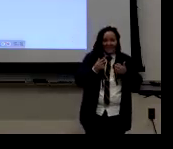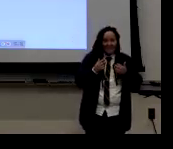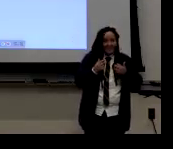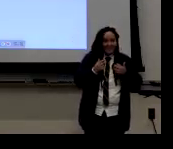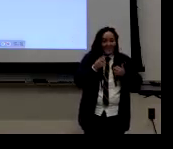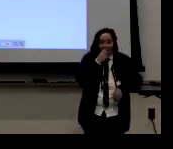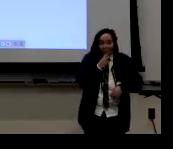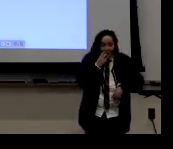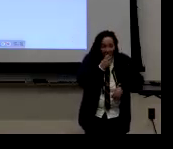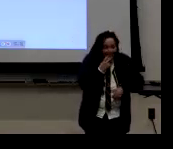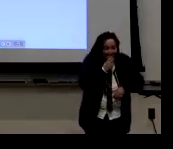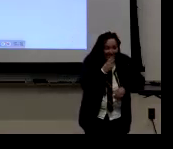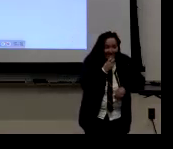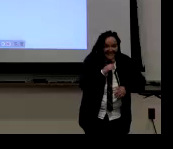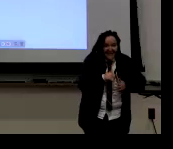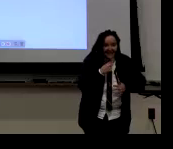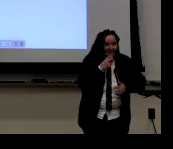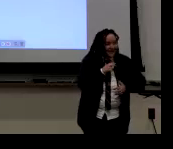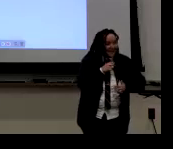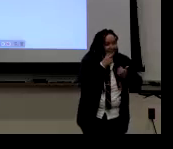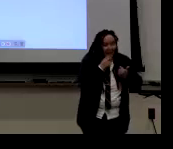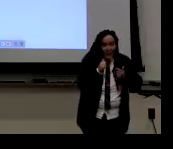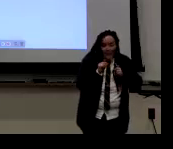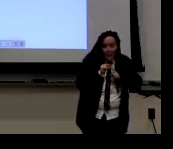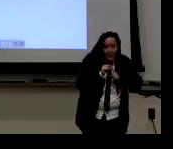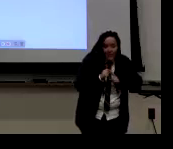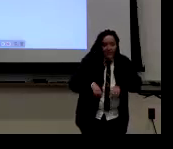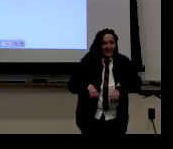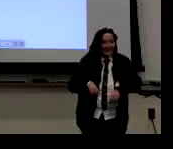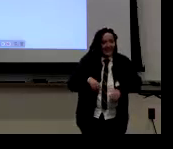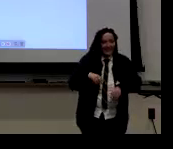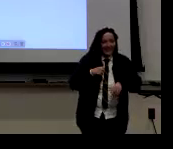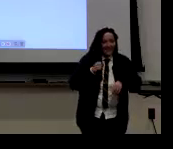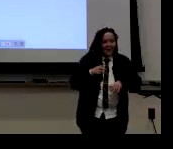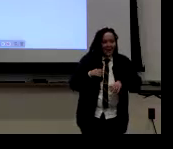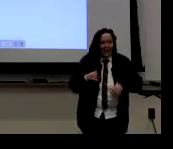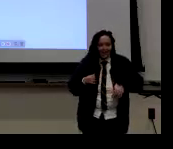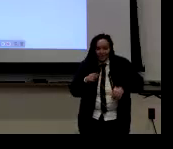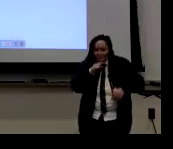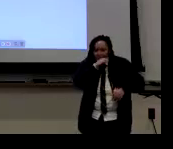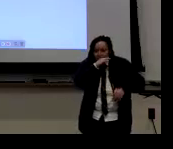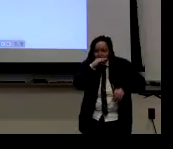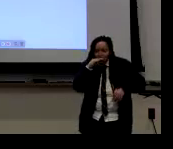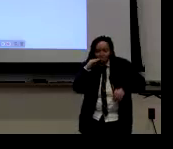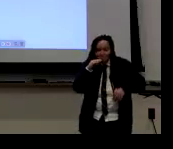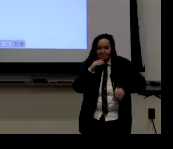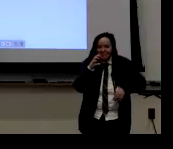the mouthing is also part of the words as well.